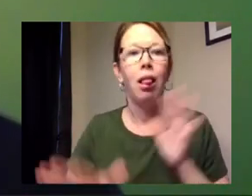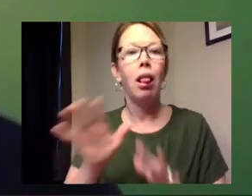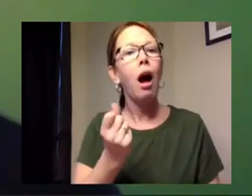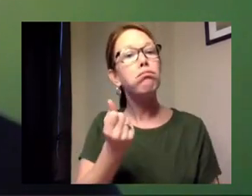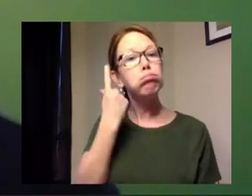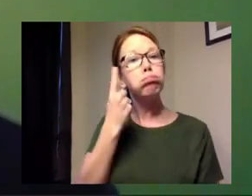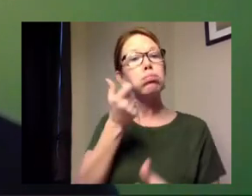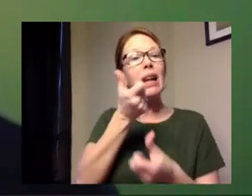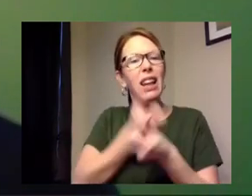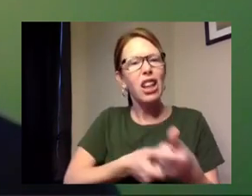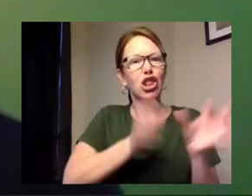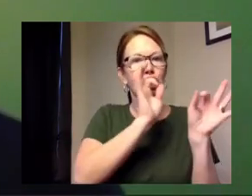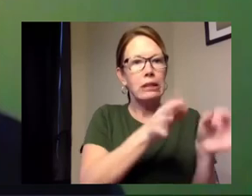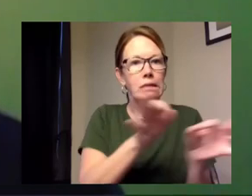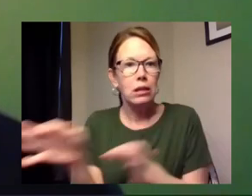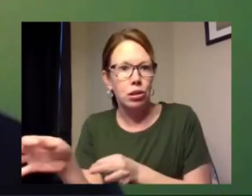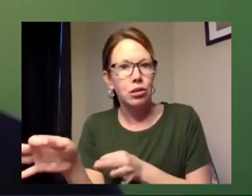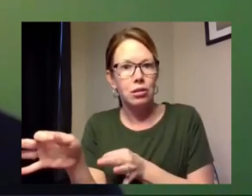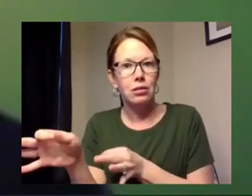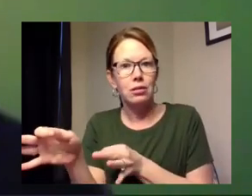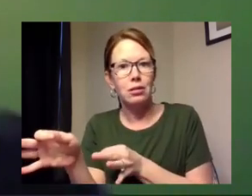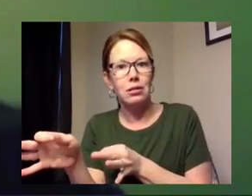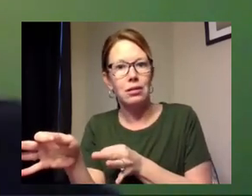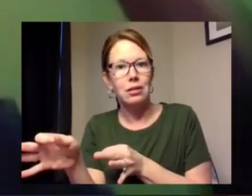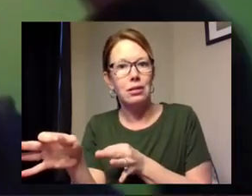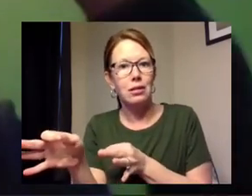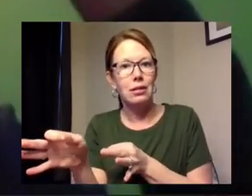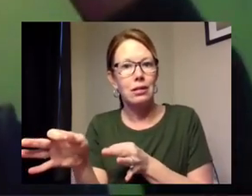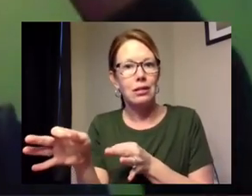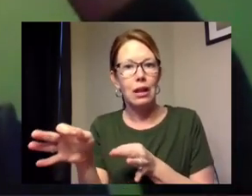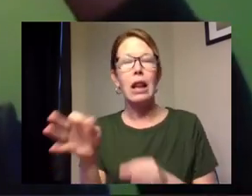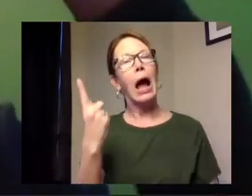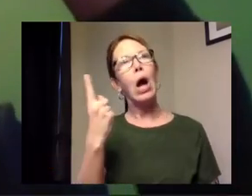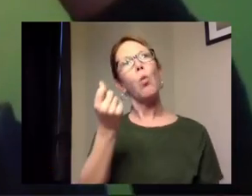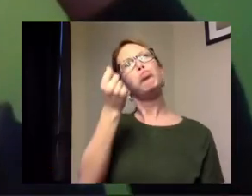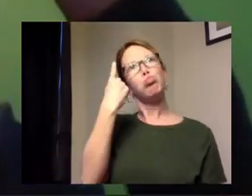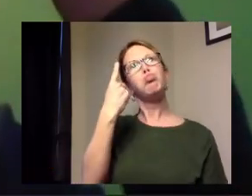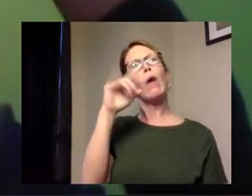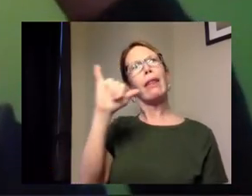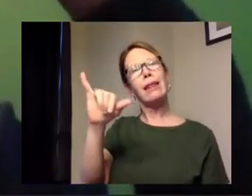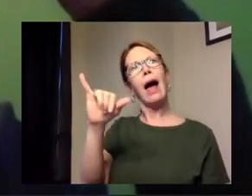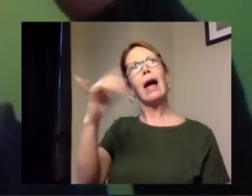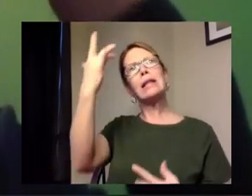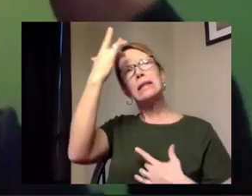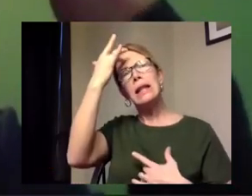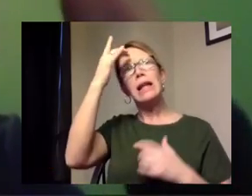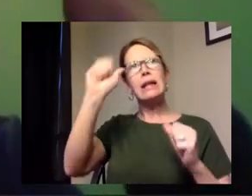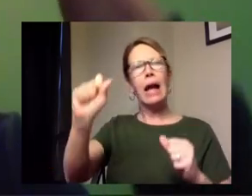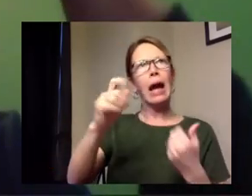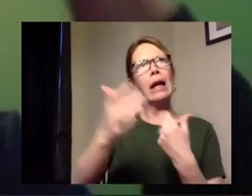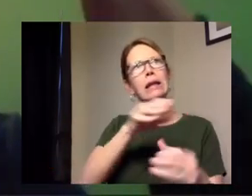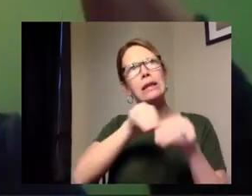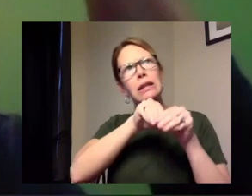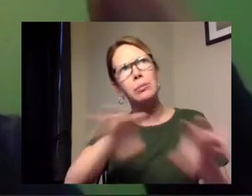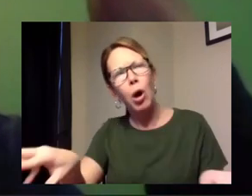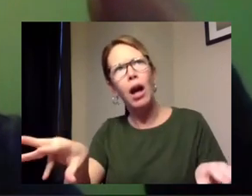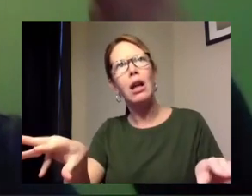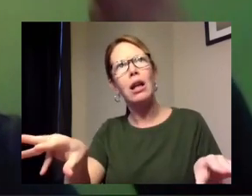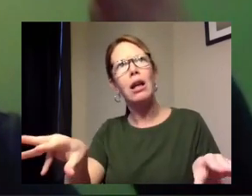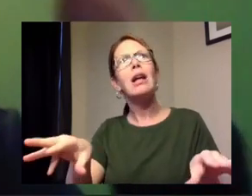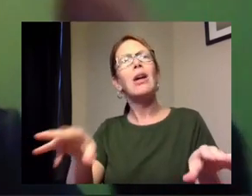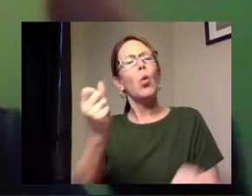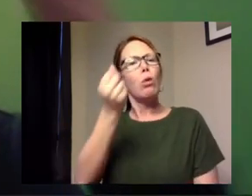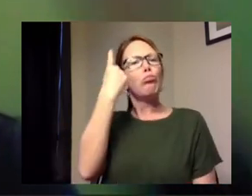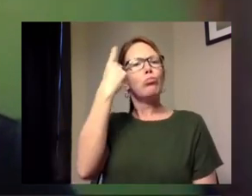each decision even if we understand intellectually that this is an action made to flatten the curve